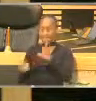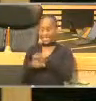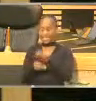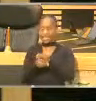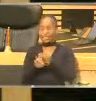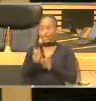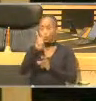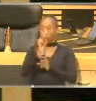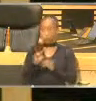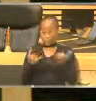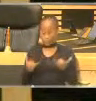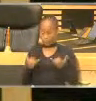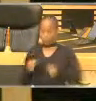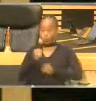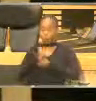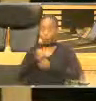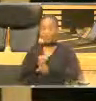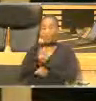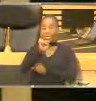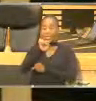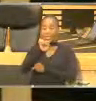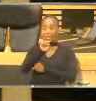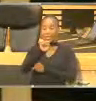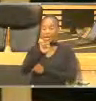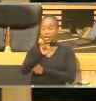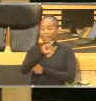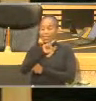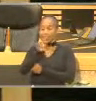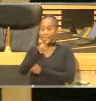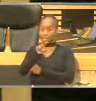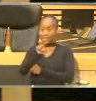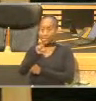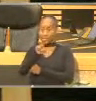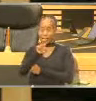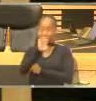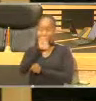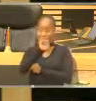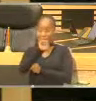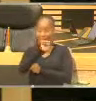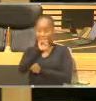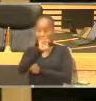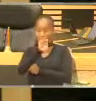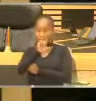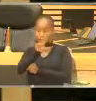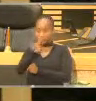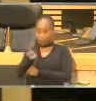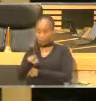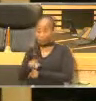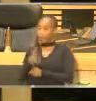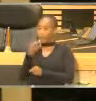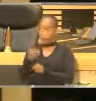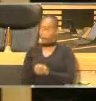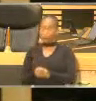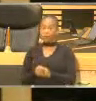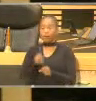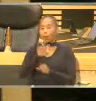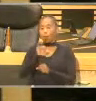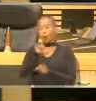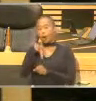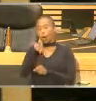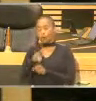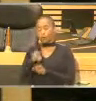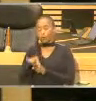already operational SEZs, the Department has realized the approval of the Wild Coast Industrial Park